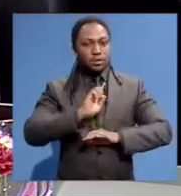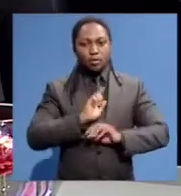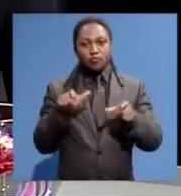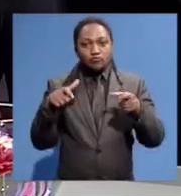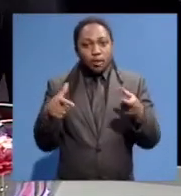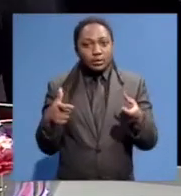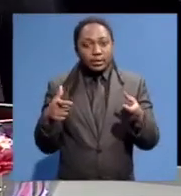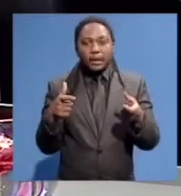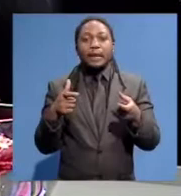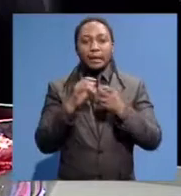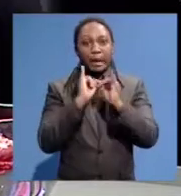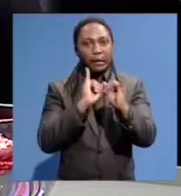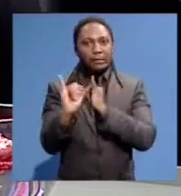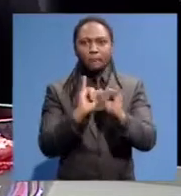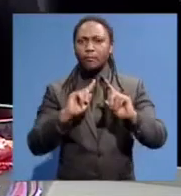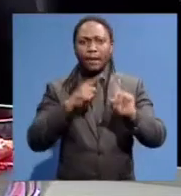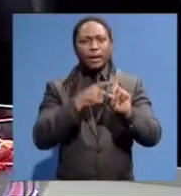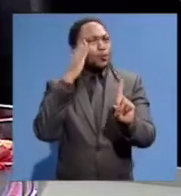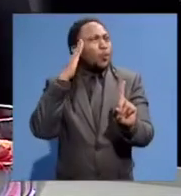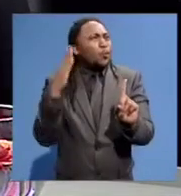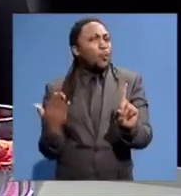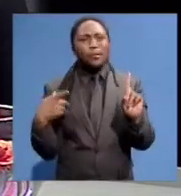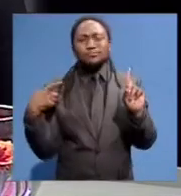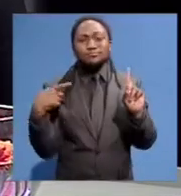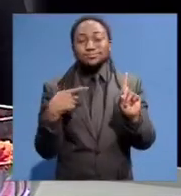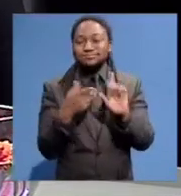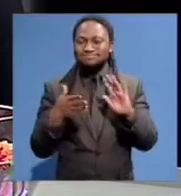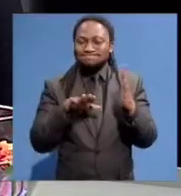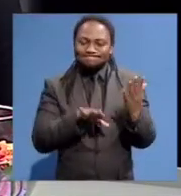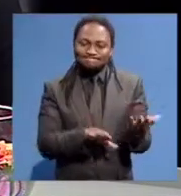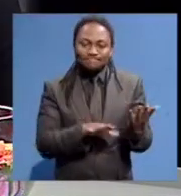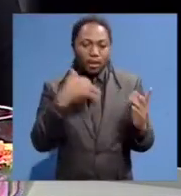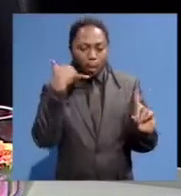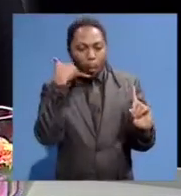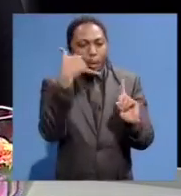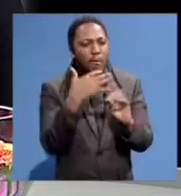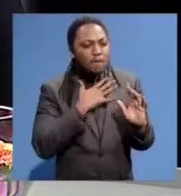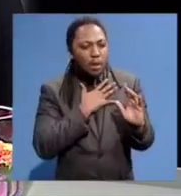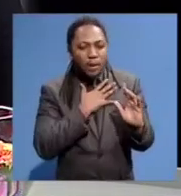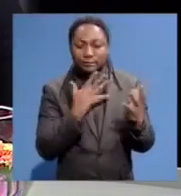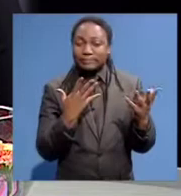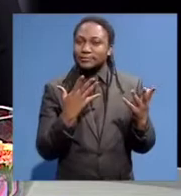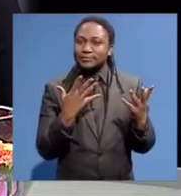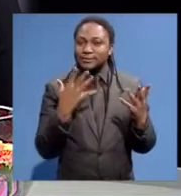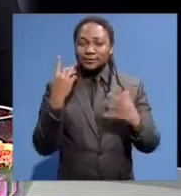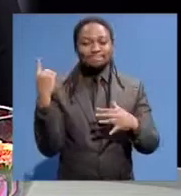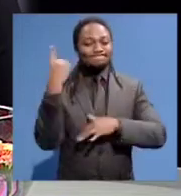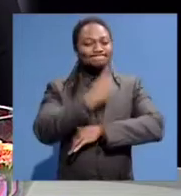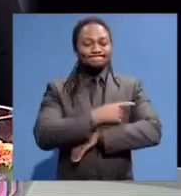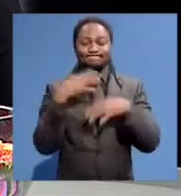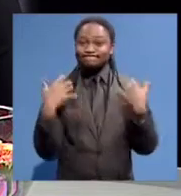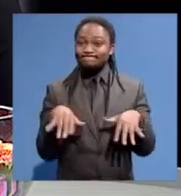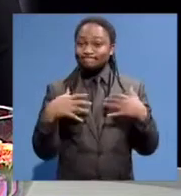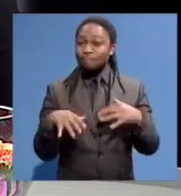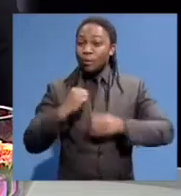Mujtubega We had not heard that Odata had passed down and it had flown into the country. What a day. What a day. Who